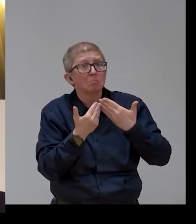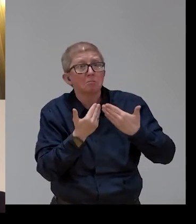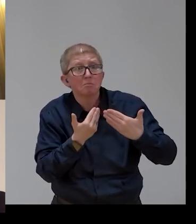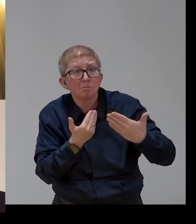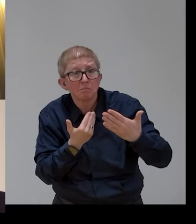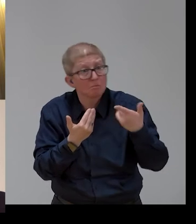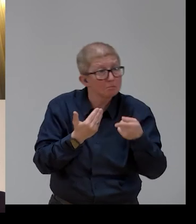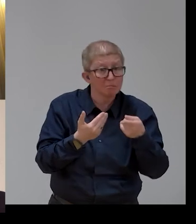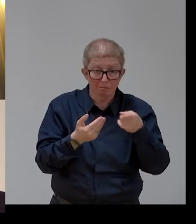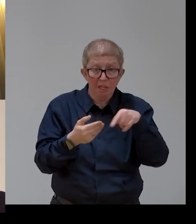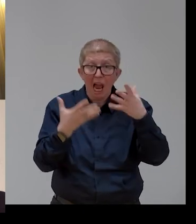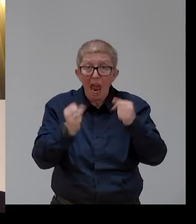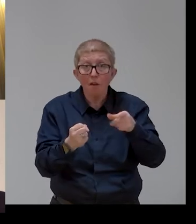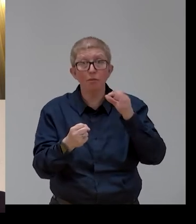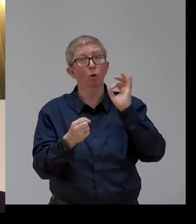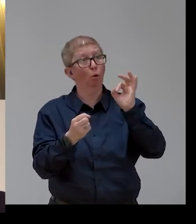Please, you have the floor.